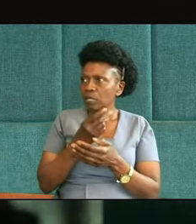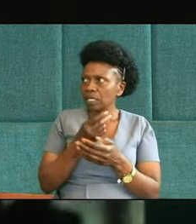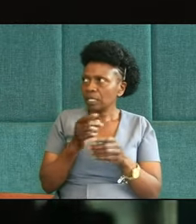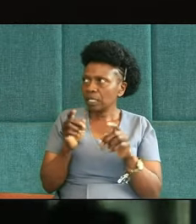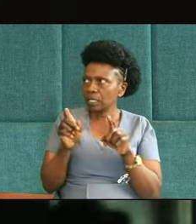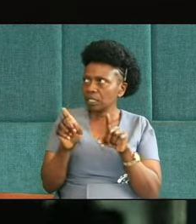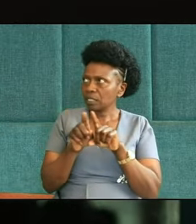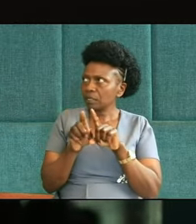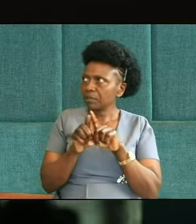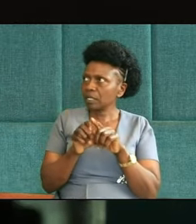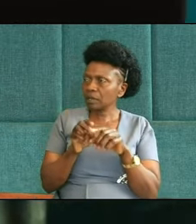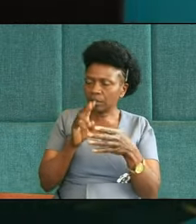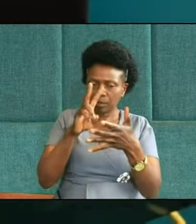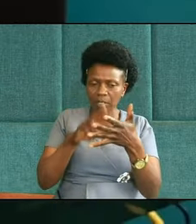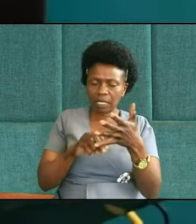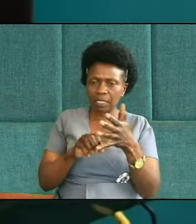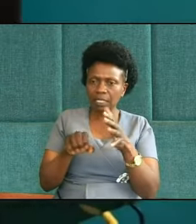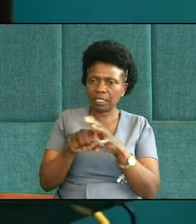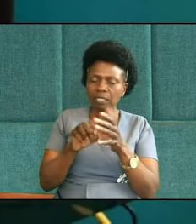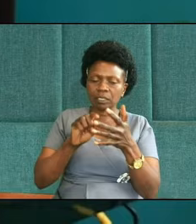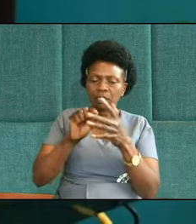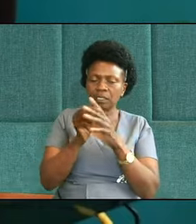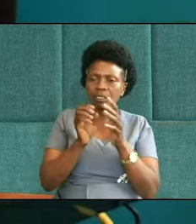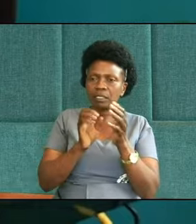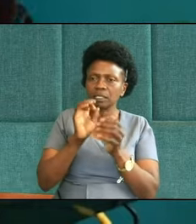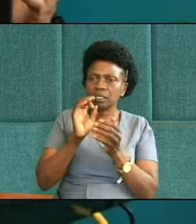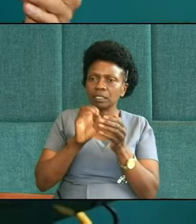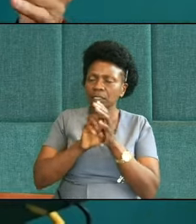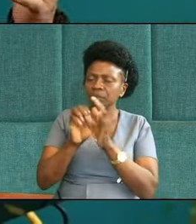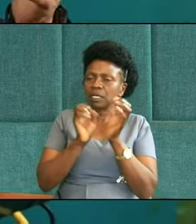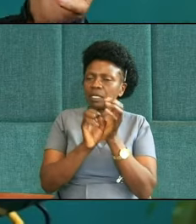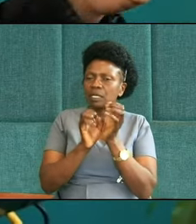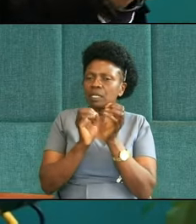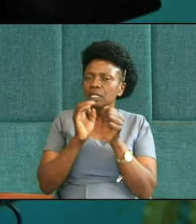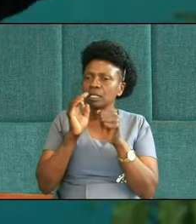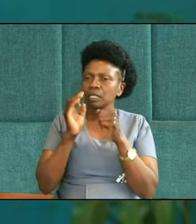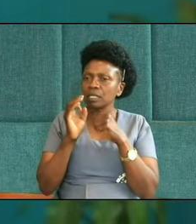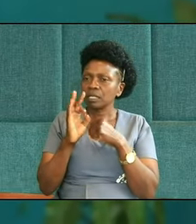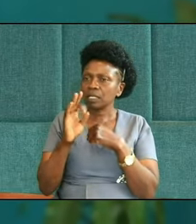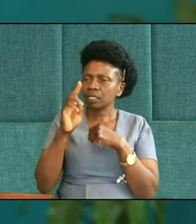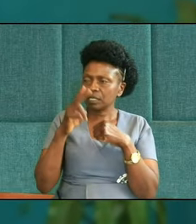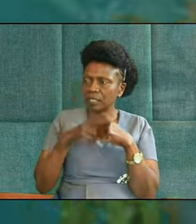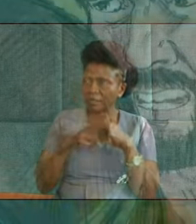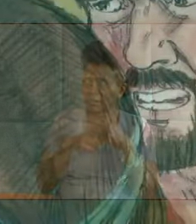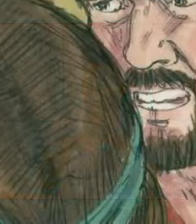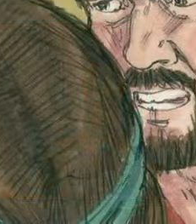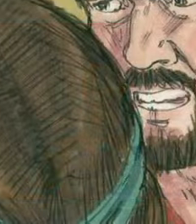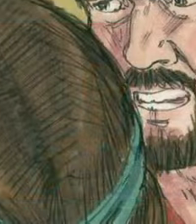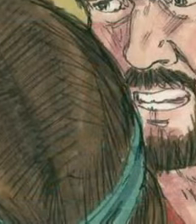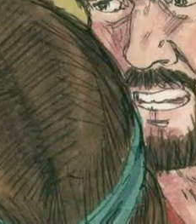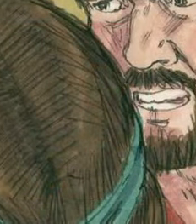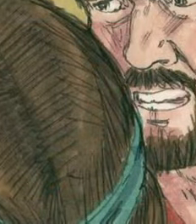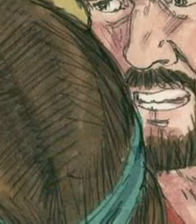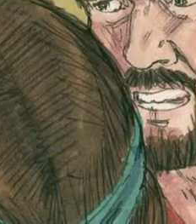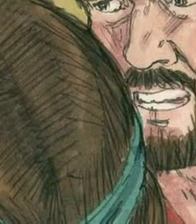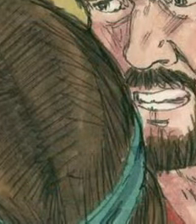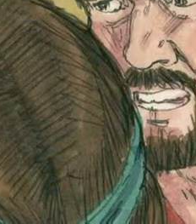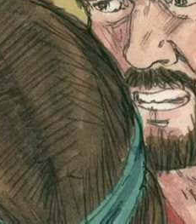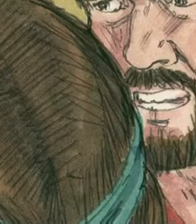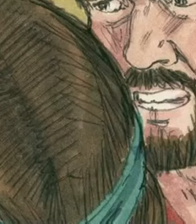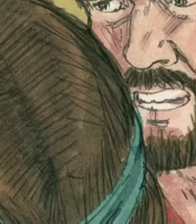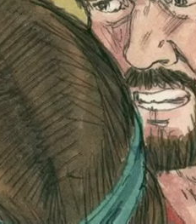to Genesis chapter 37. I shared a little bit about the young man by the name of Joseph,